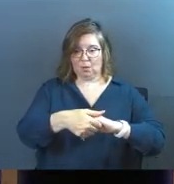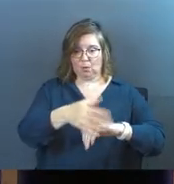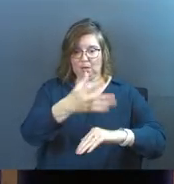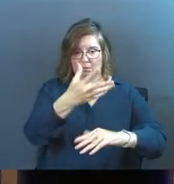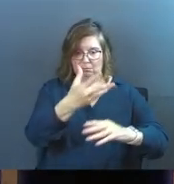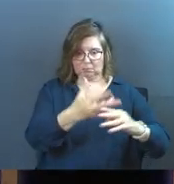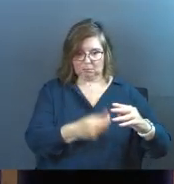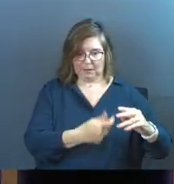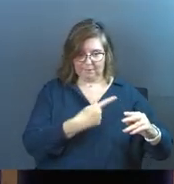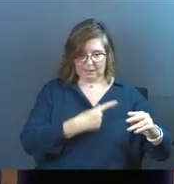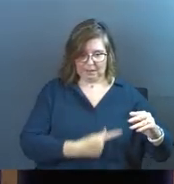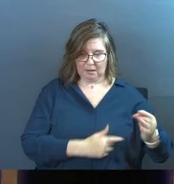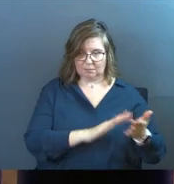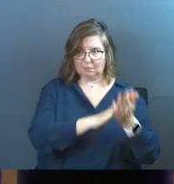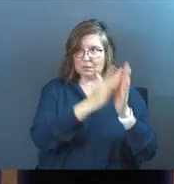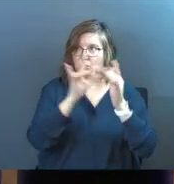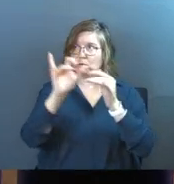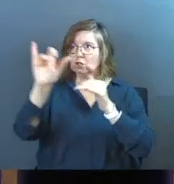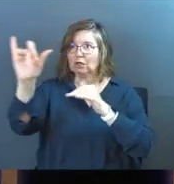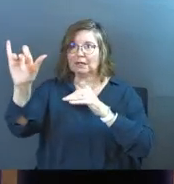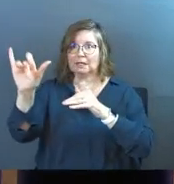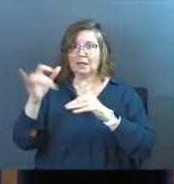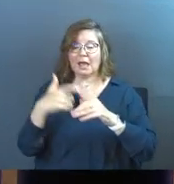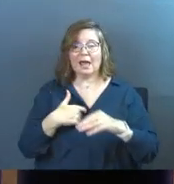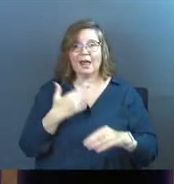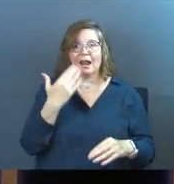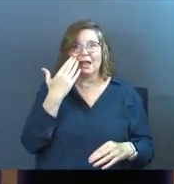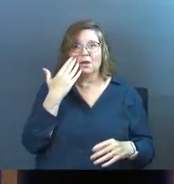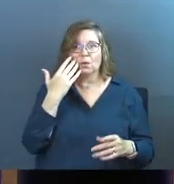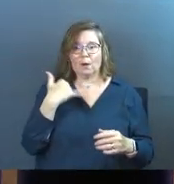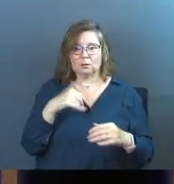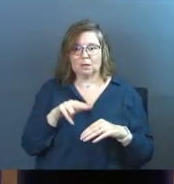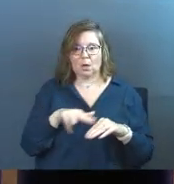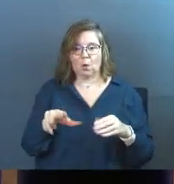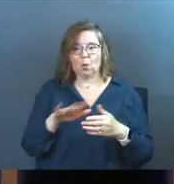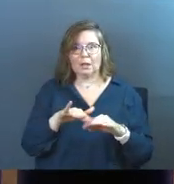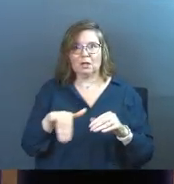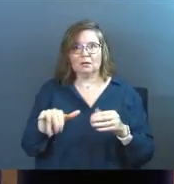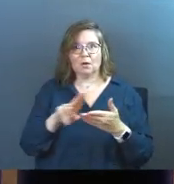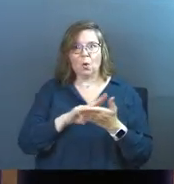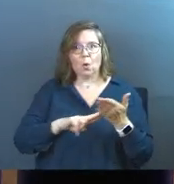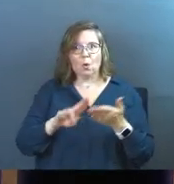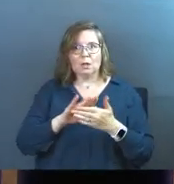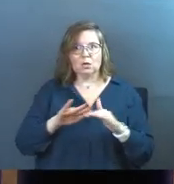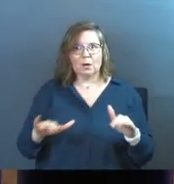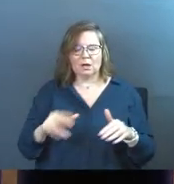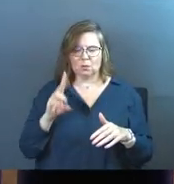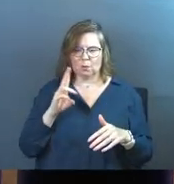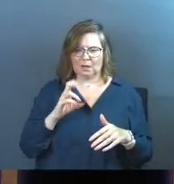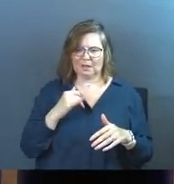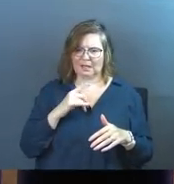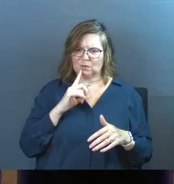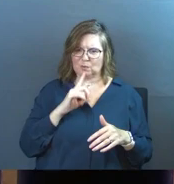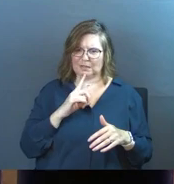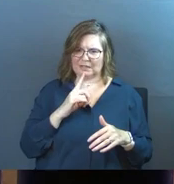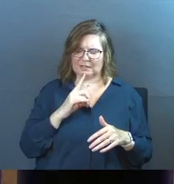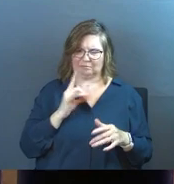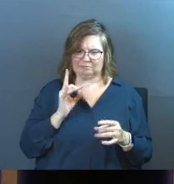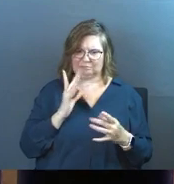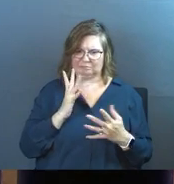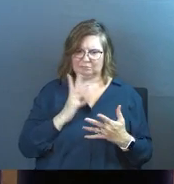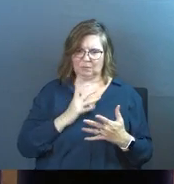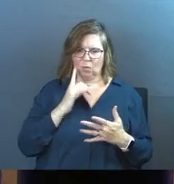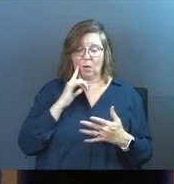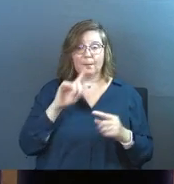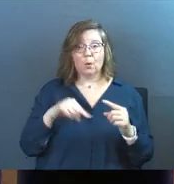went from physical life into eternity. And I knew I was on holy ground. And it's weird. And you're like, well, that's a really morbid thought.